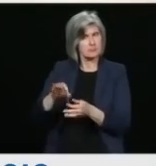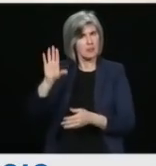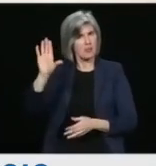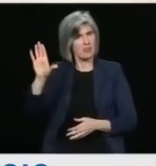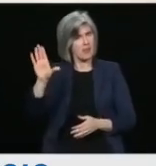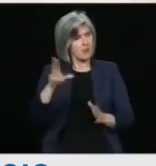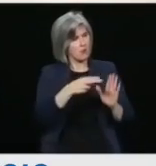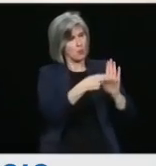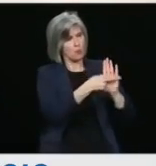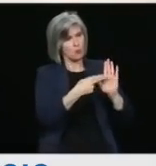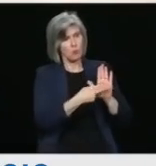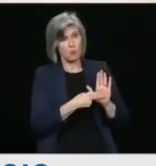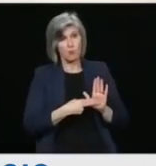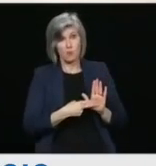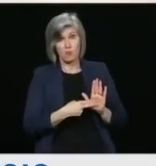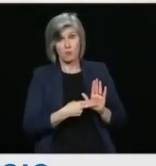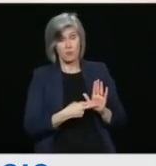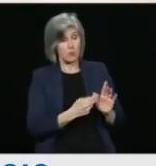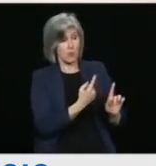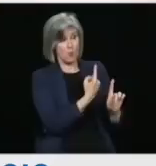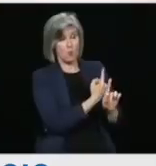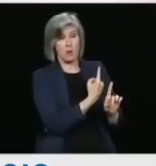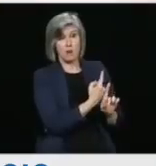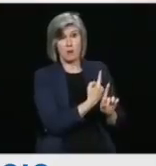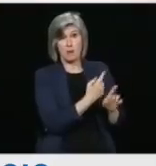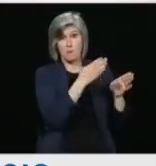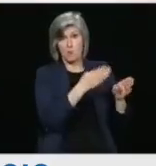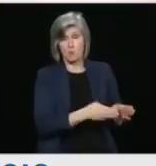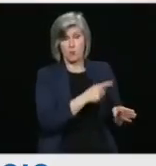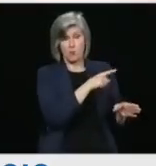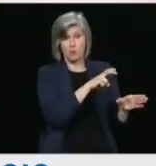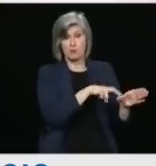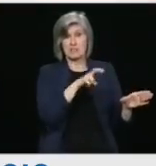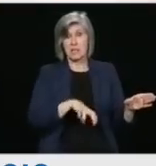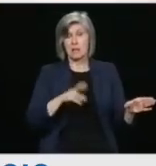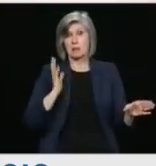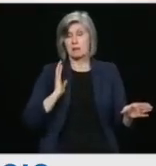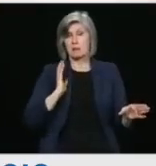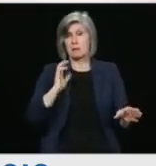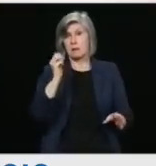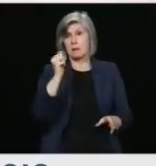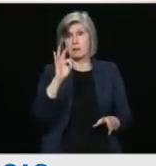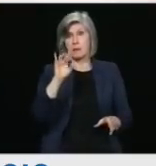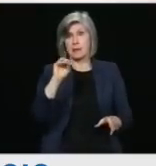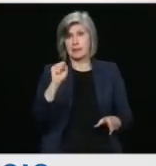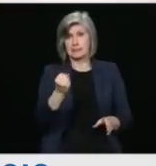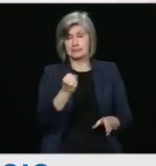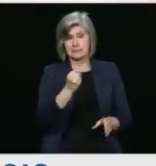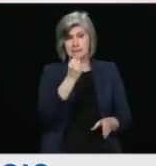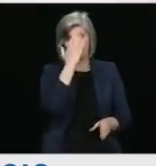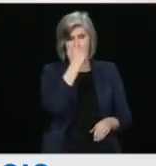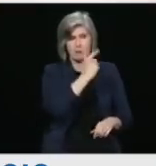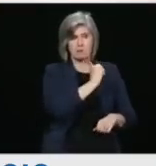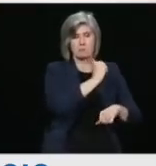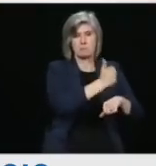the 80s for making errors and omission in one wiretap application. This affects several. So